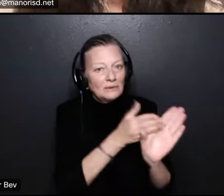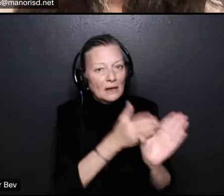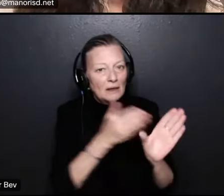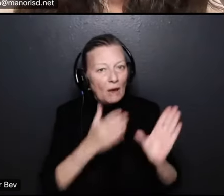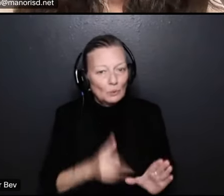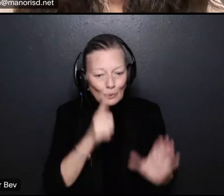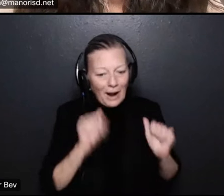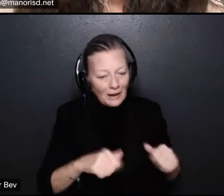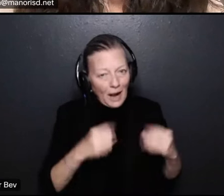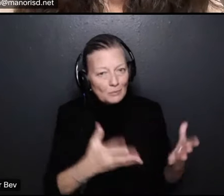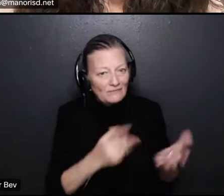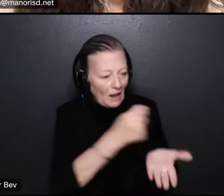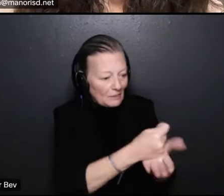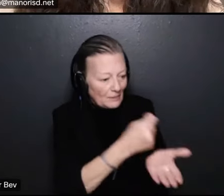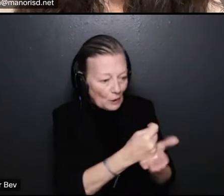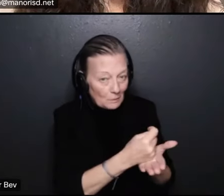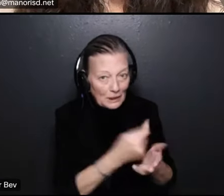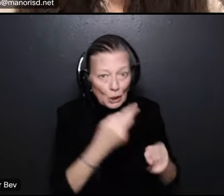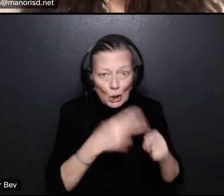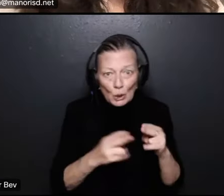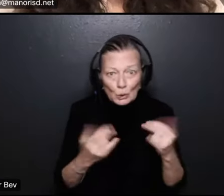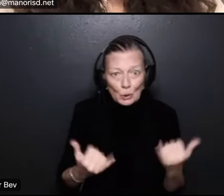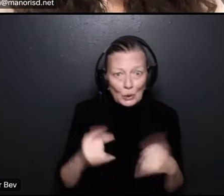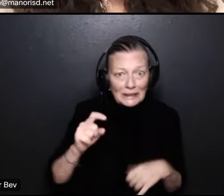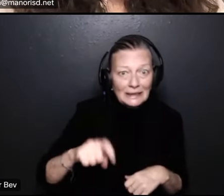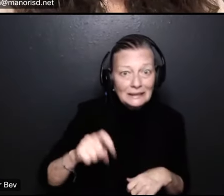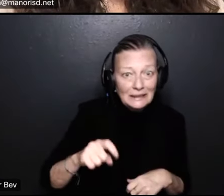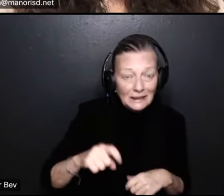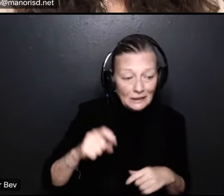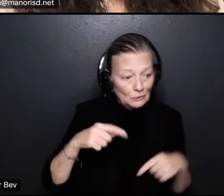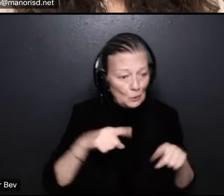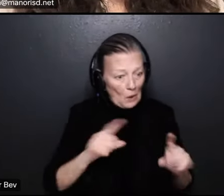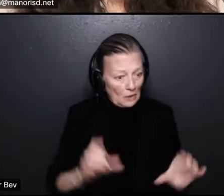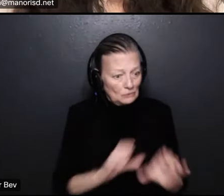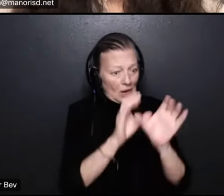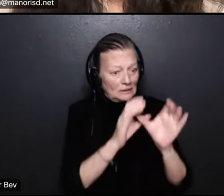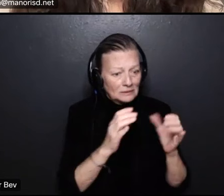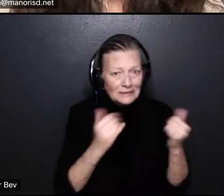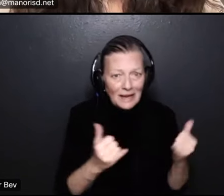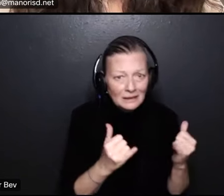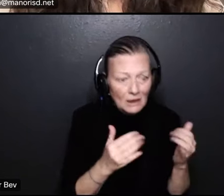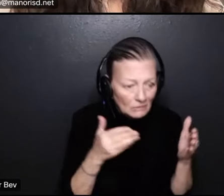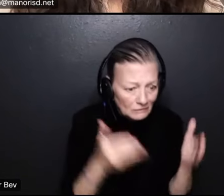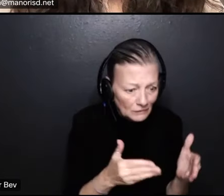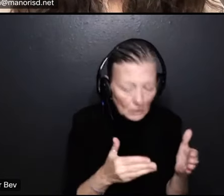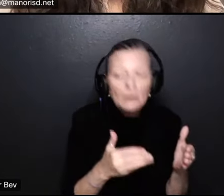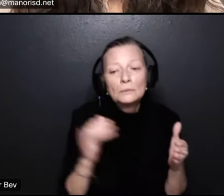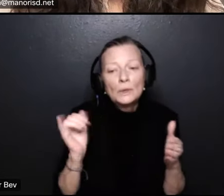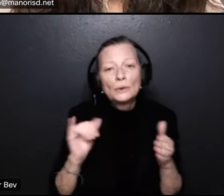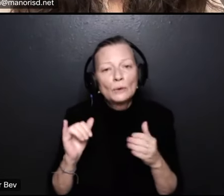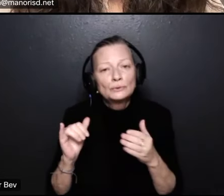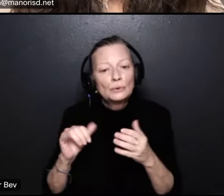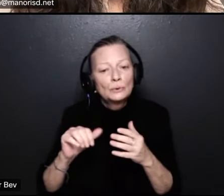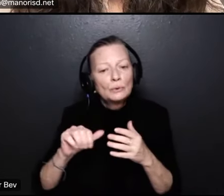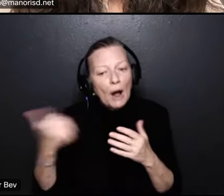both what they call acute care which is in the moment when the crisis is unfolding but also wraparound services and case management